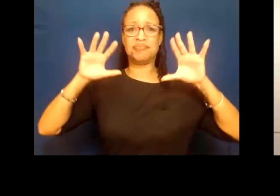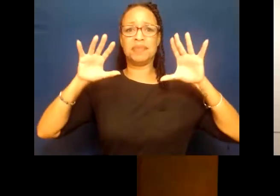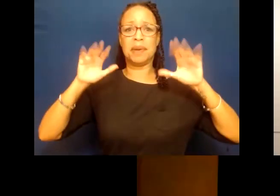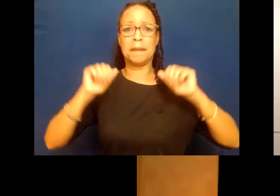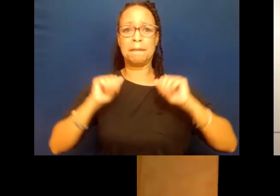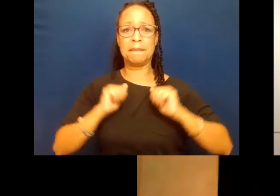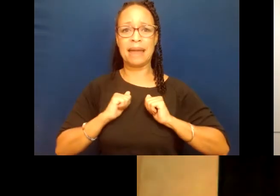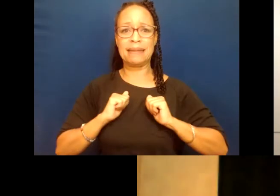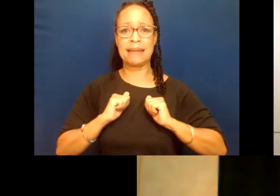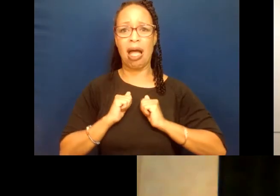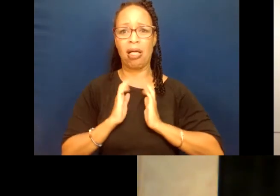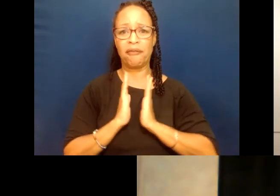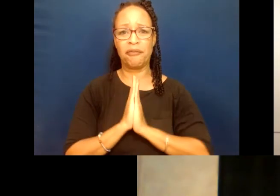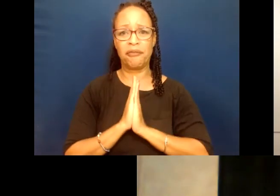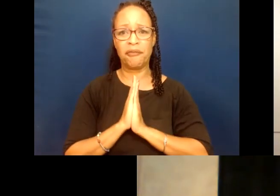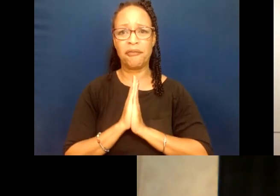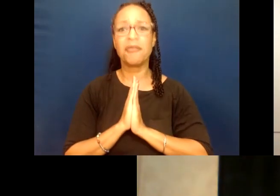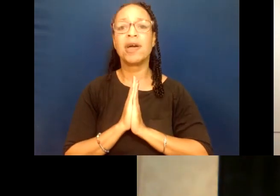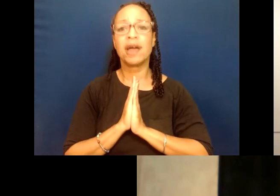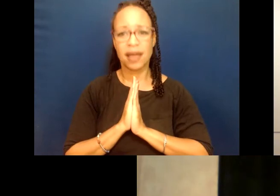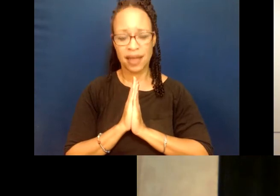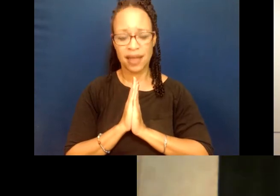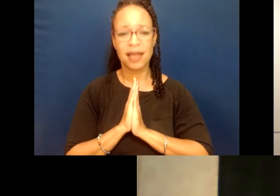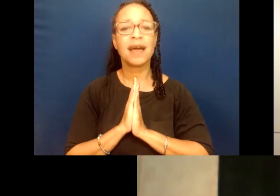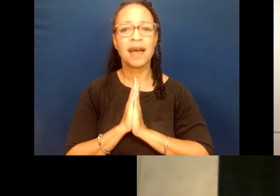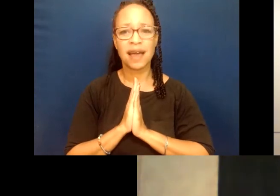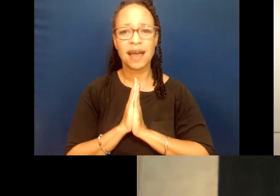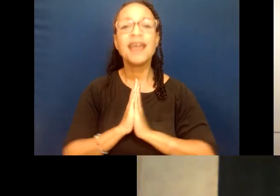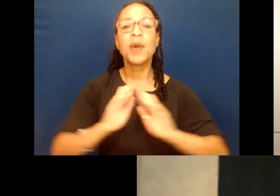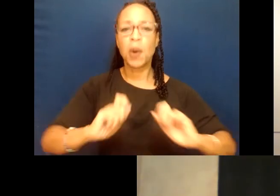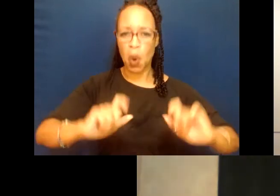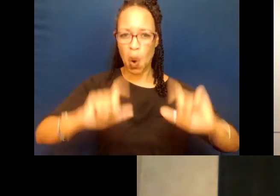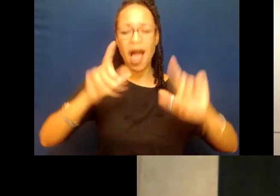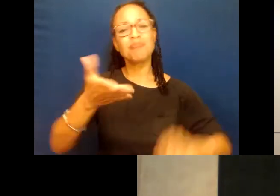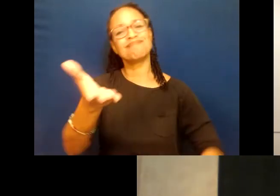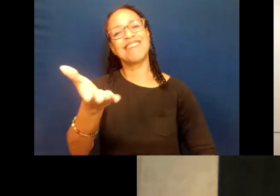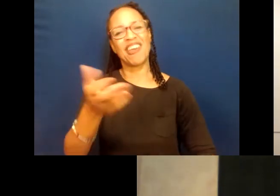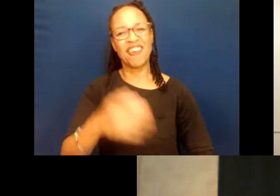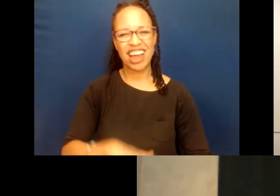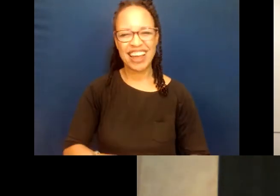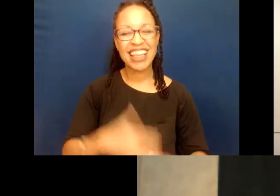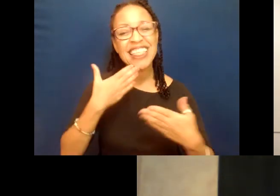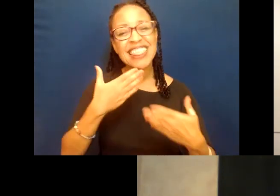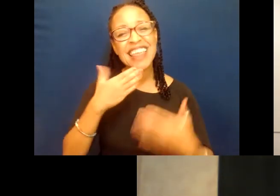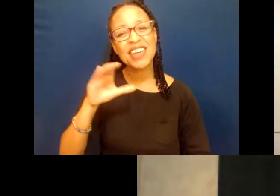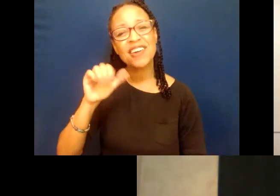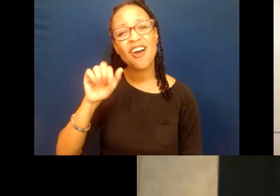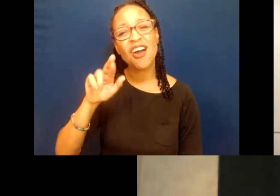Go to the video and make sure you open it up. There you go. Thank you, Carlos.